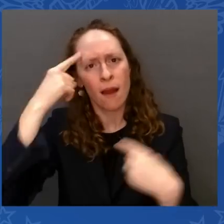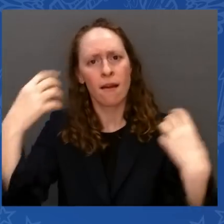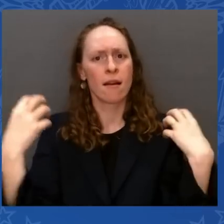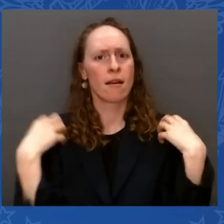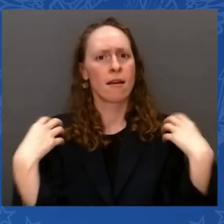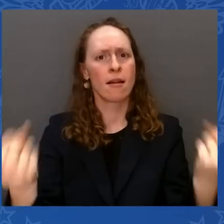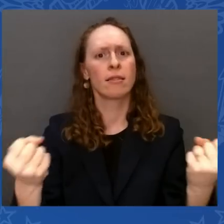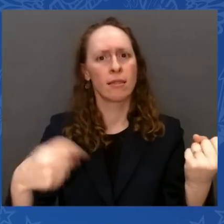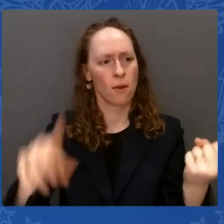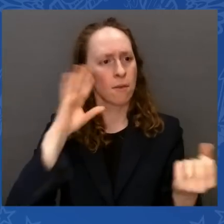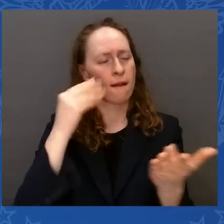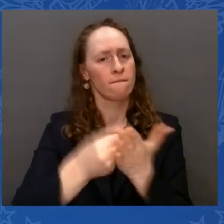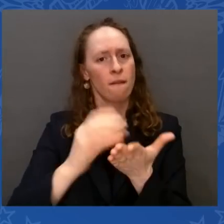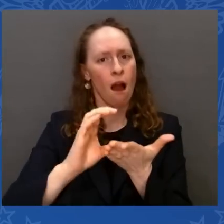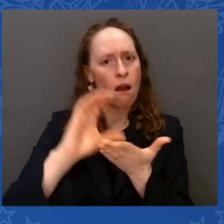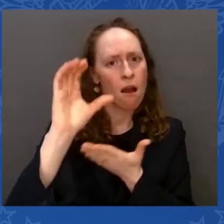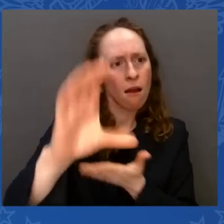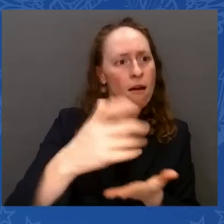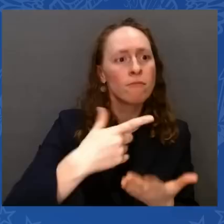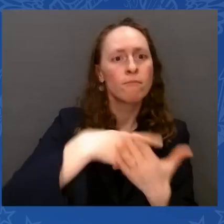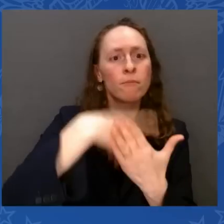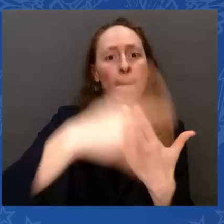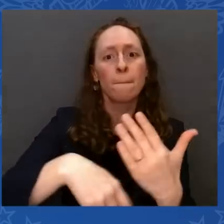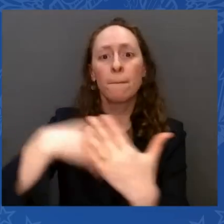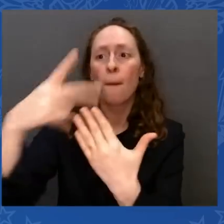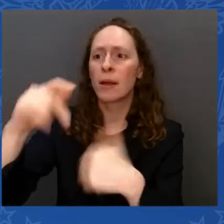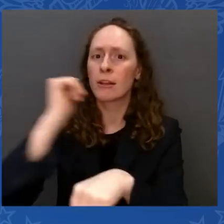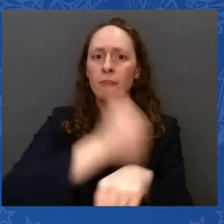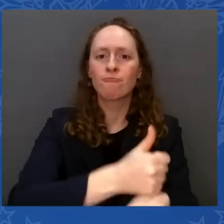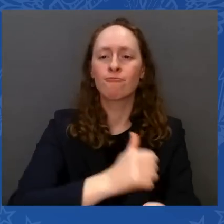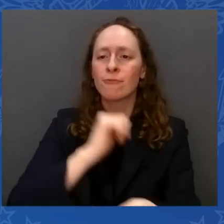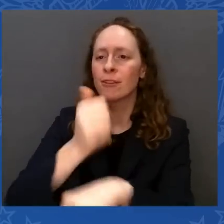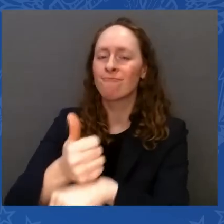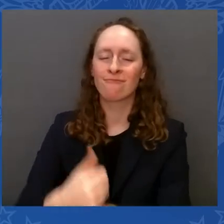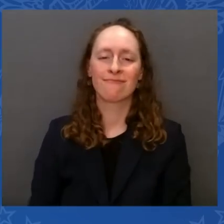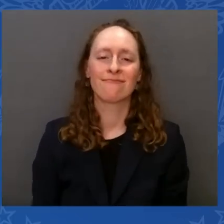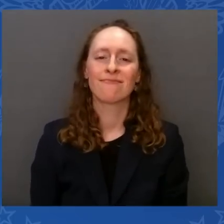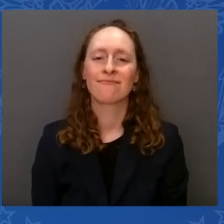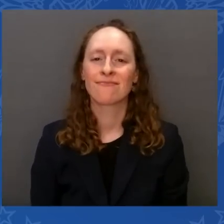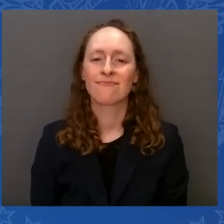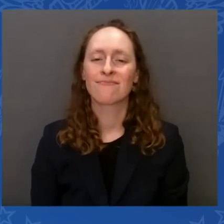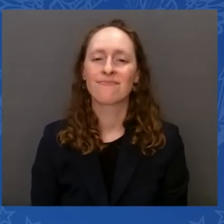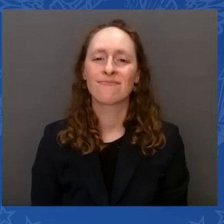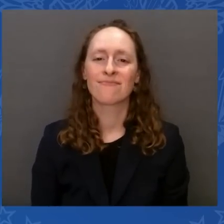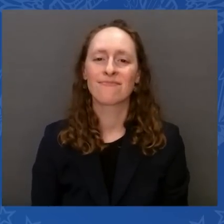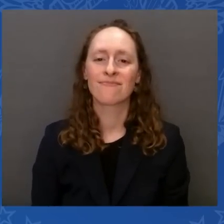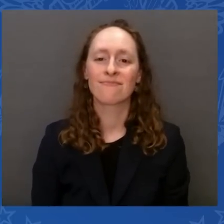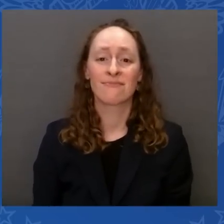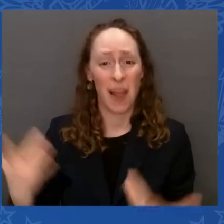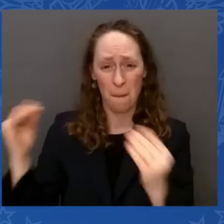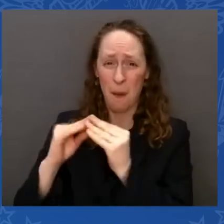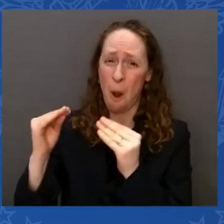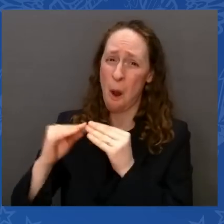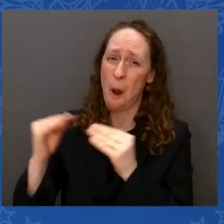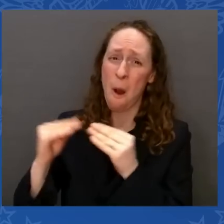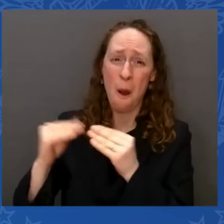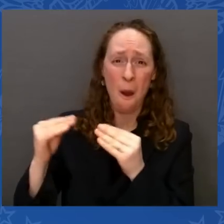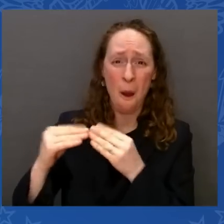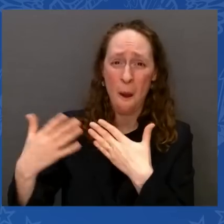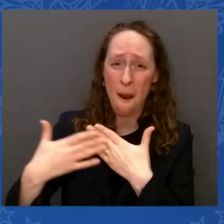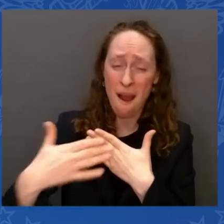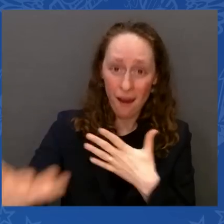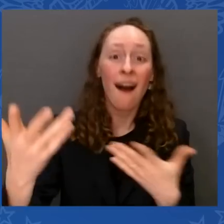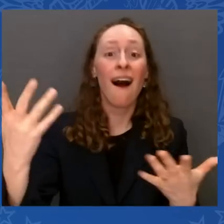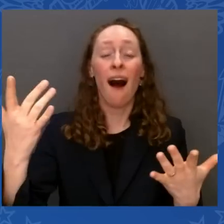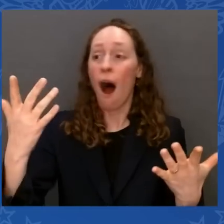of good paying jobs will come back to the United States of America, beginning with